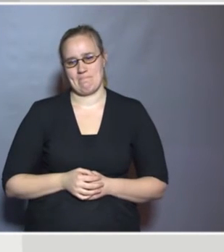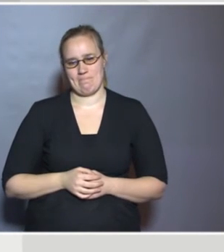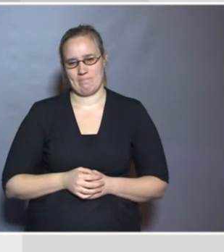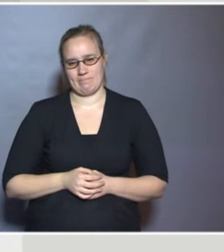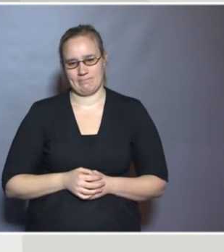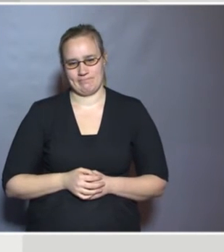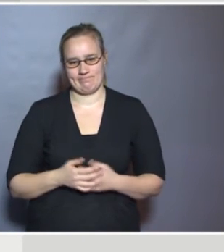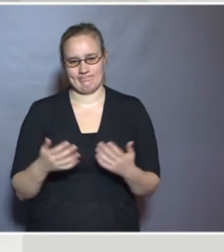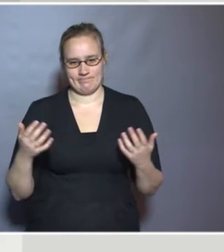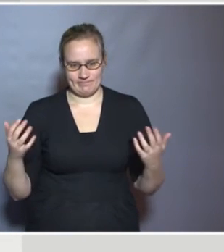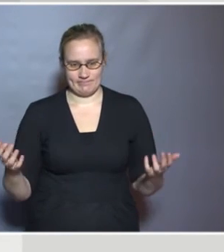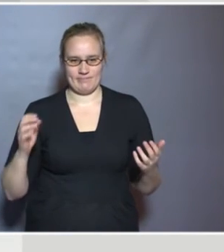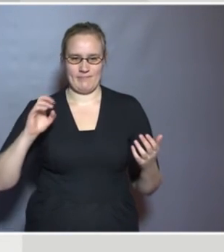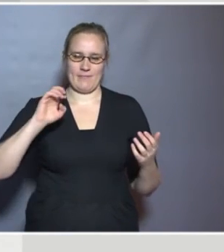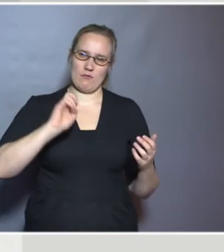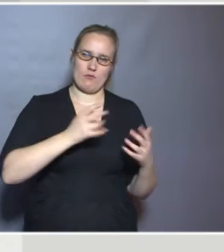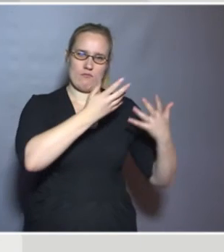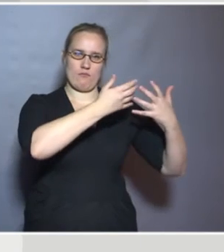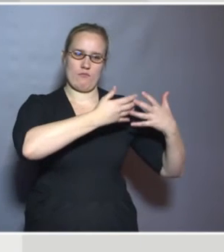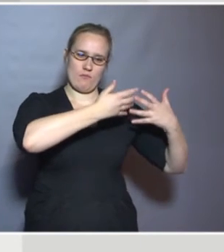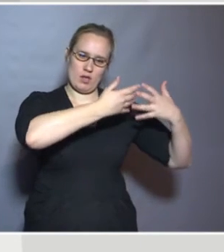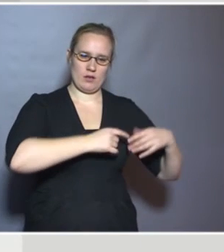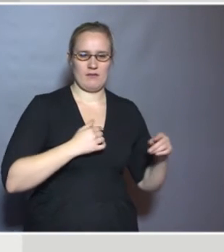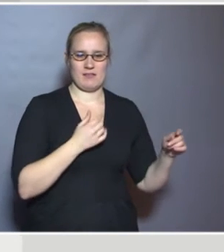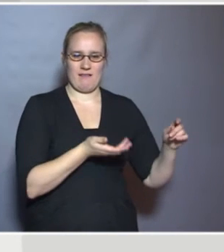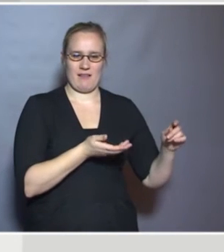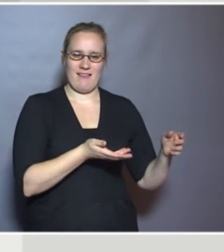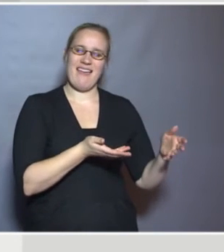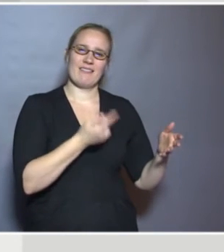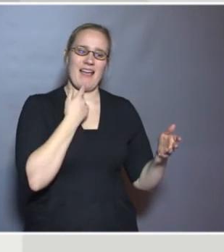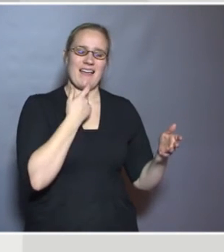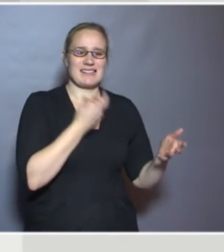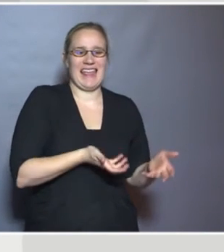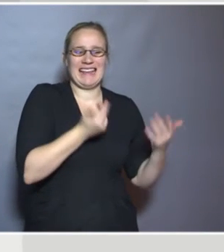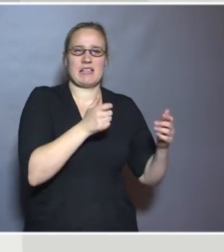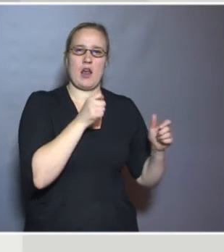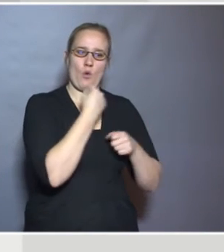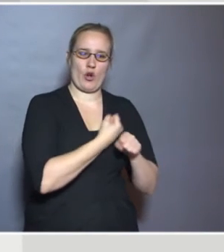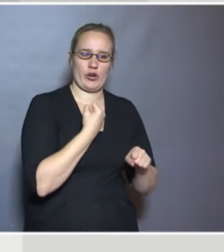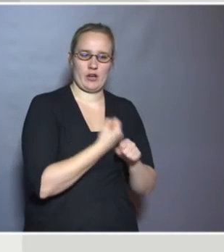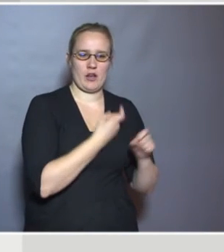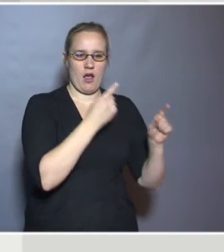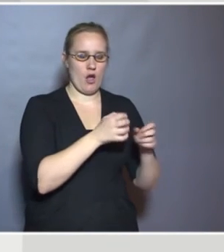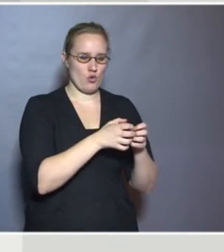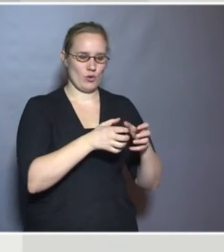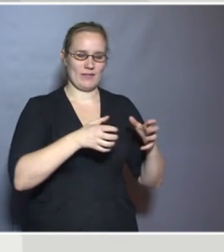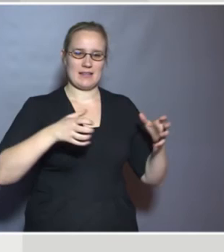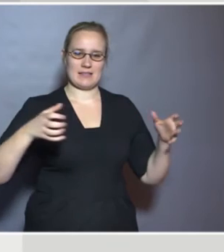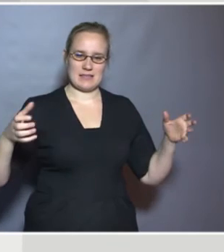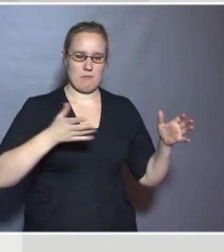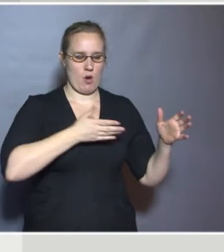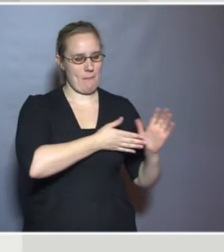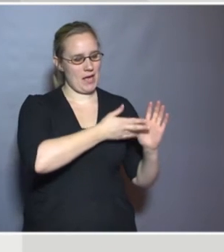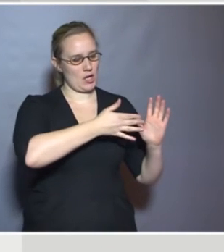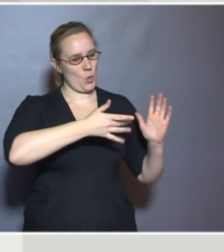So, the European agency easy work has developed over a period of